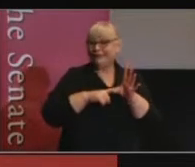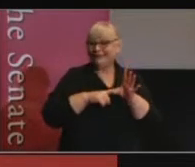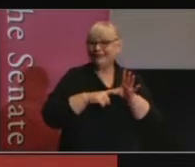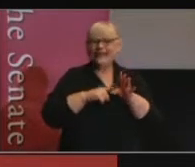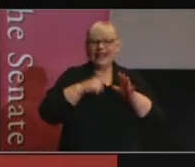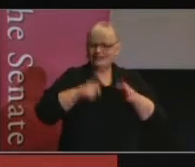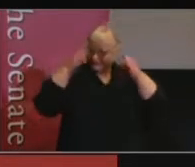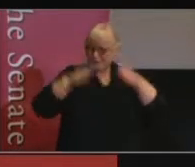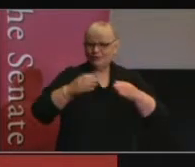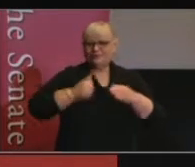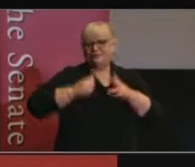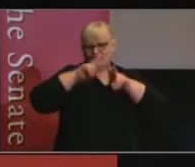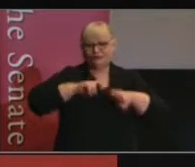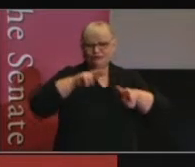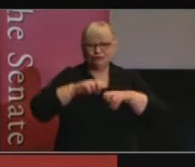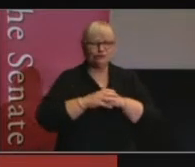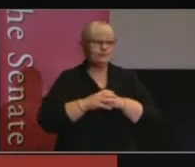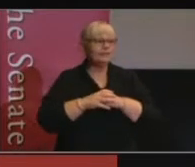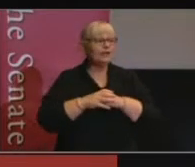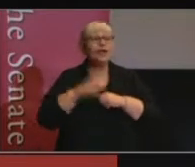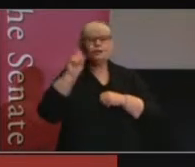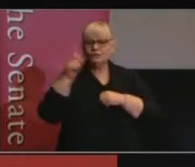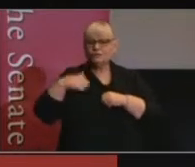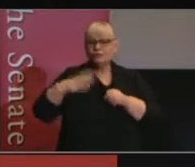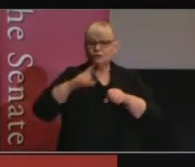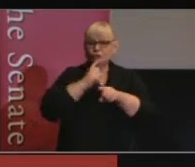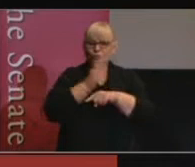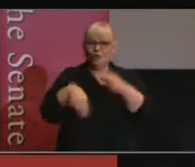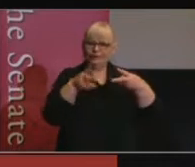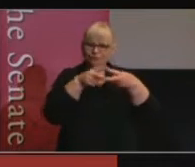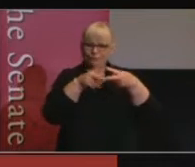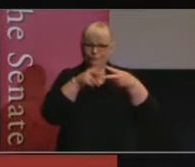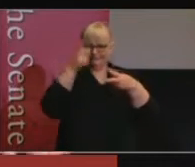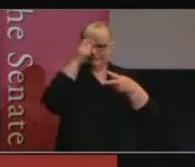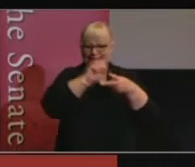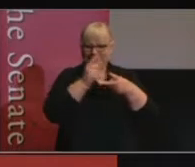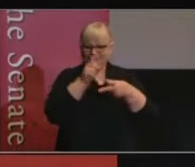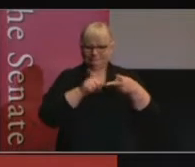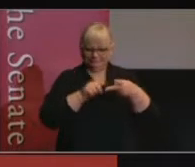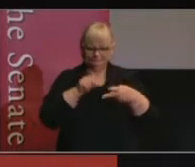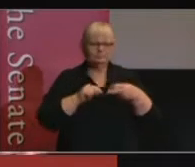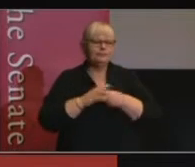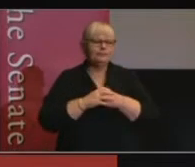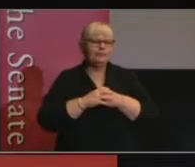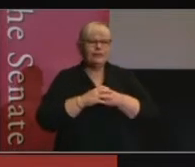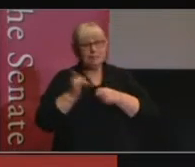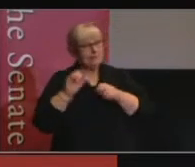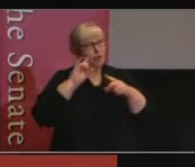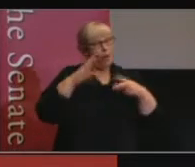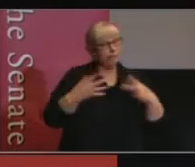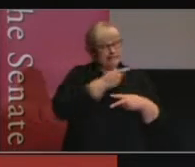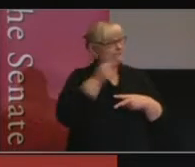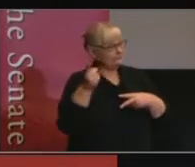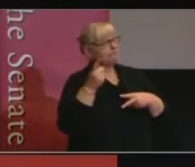of my research. Today, I want to talk about two ideas and I'm sure they're pretty obvious to